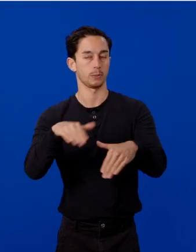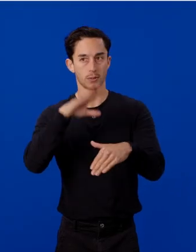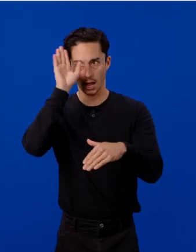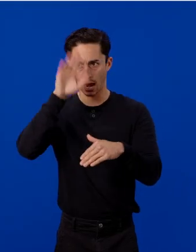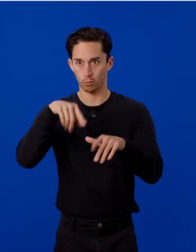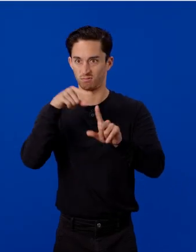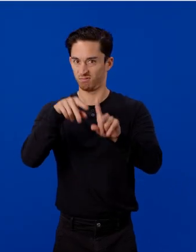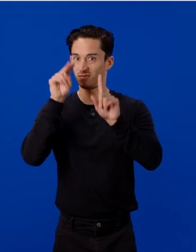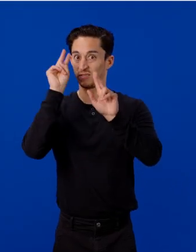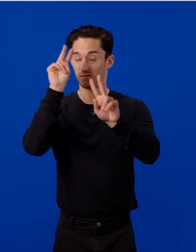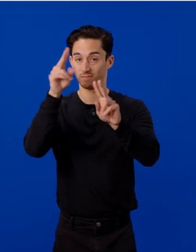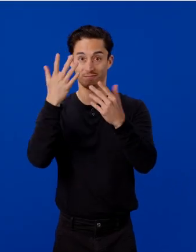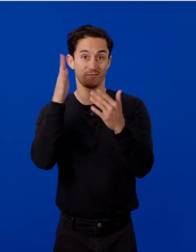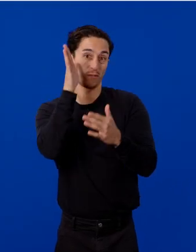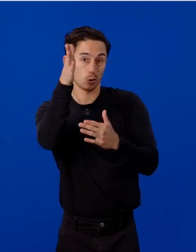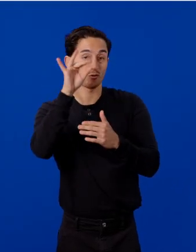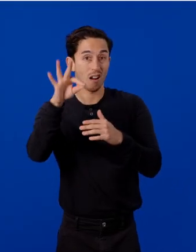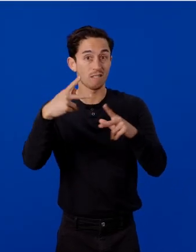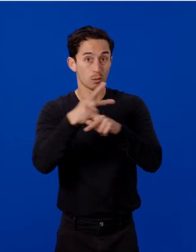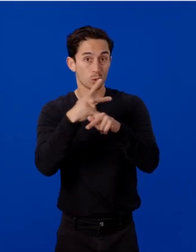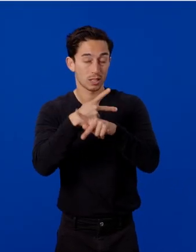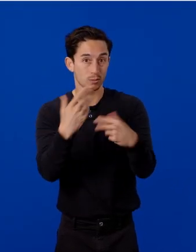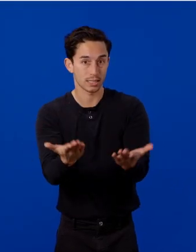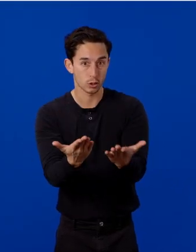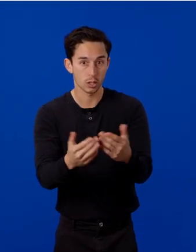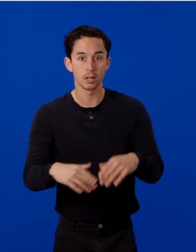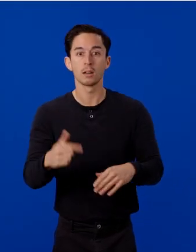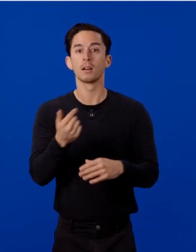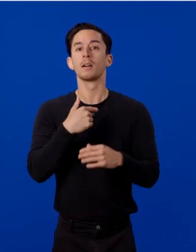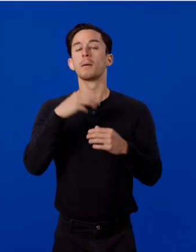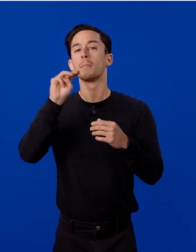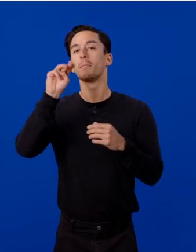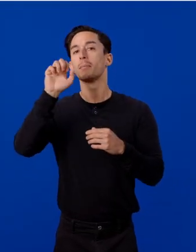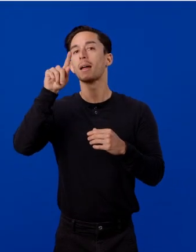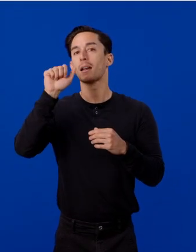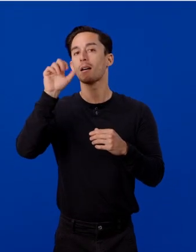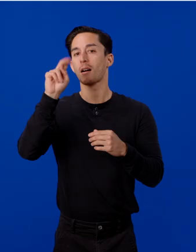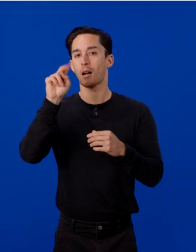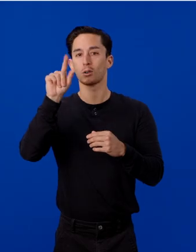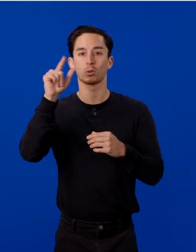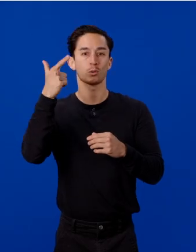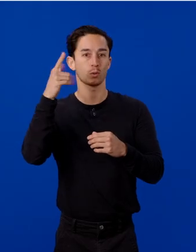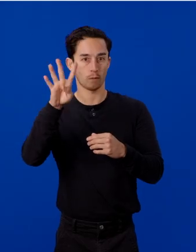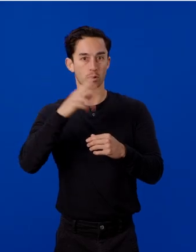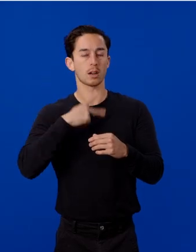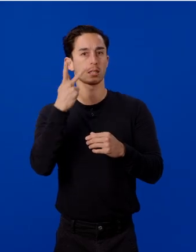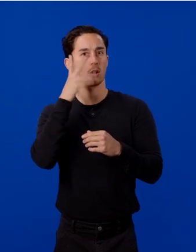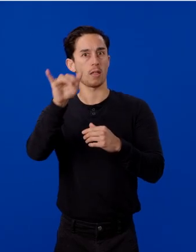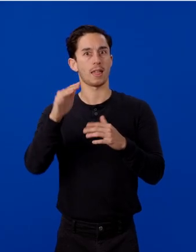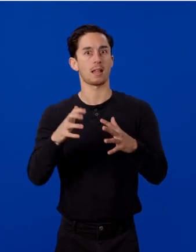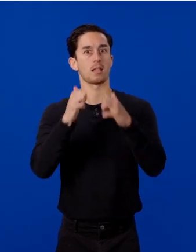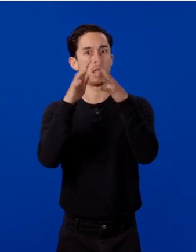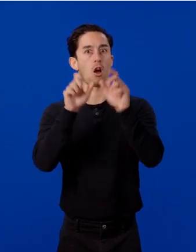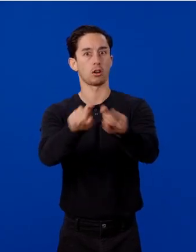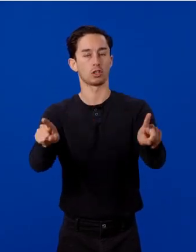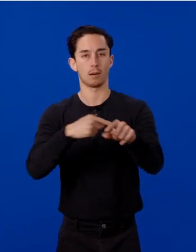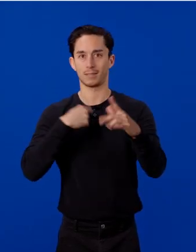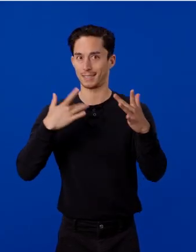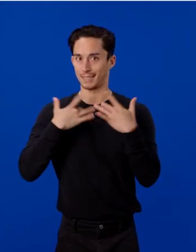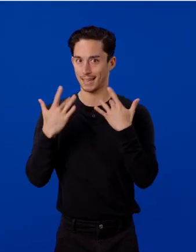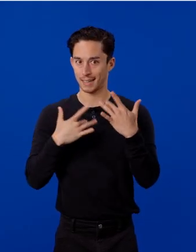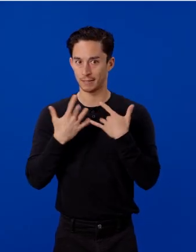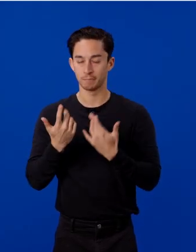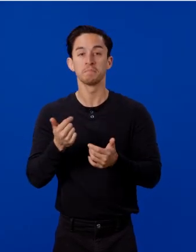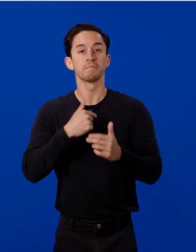future of computing. After watching MetaConnect 2024 and seeing the Special SDK launch, I was immediately excited. I've been